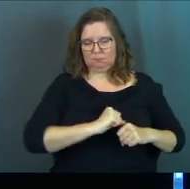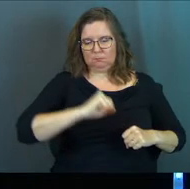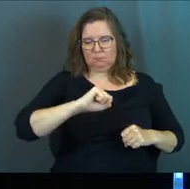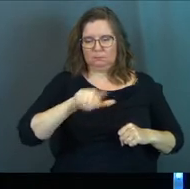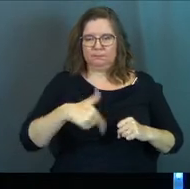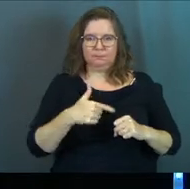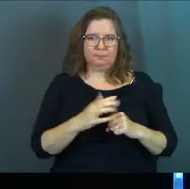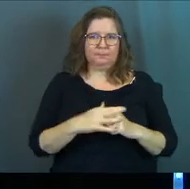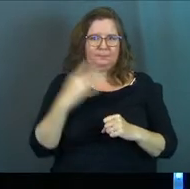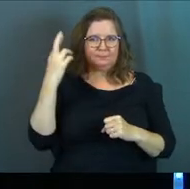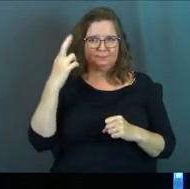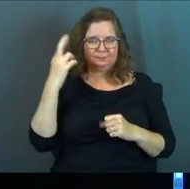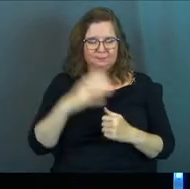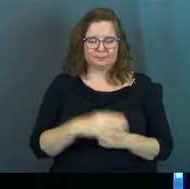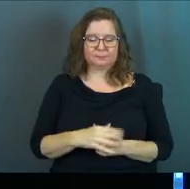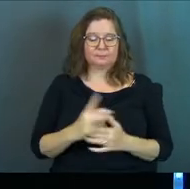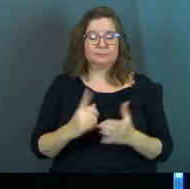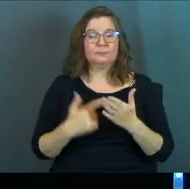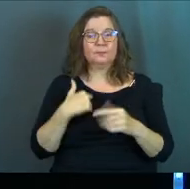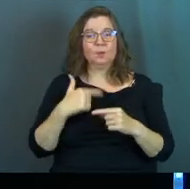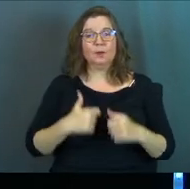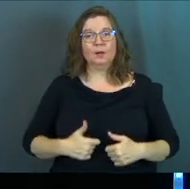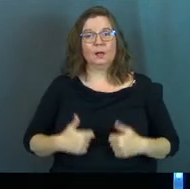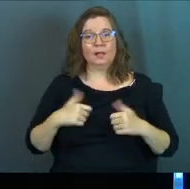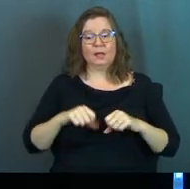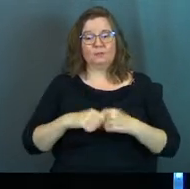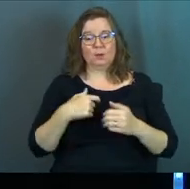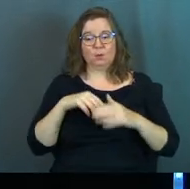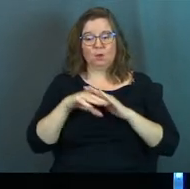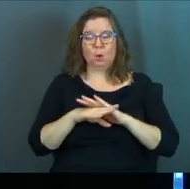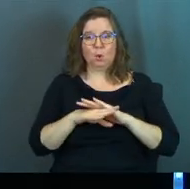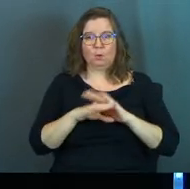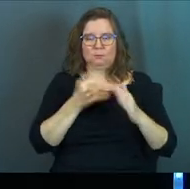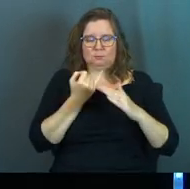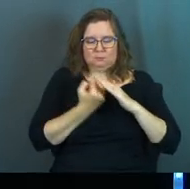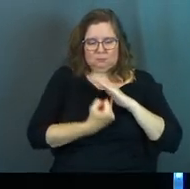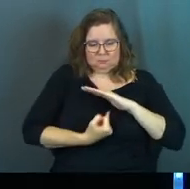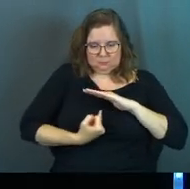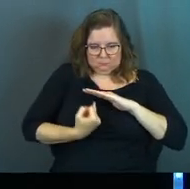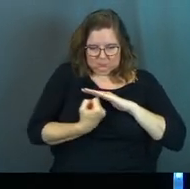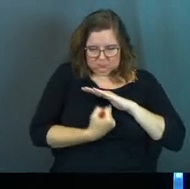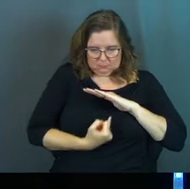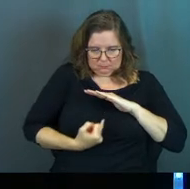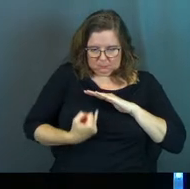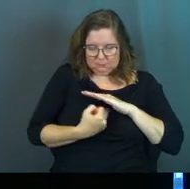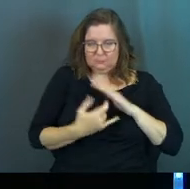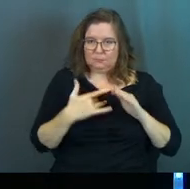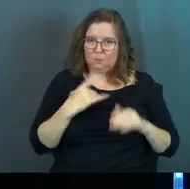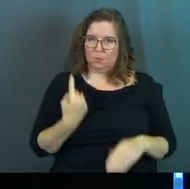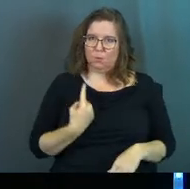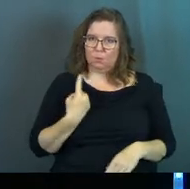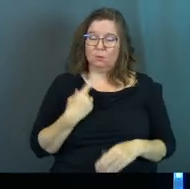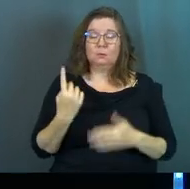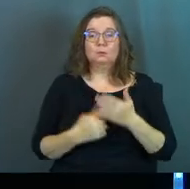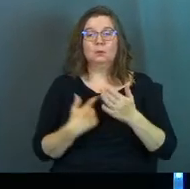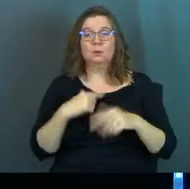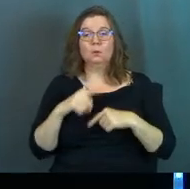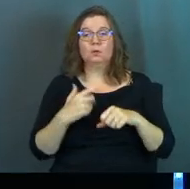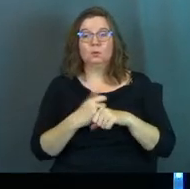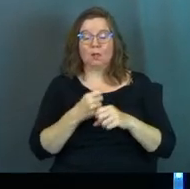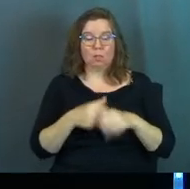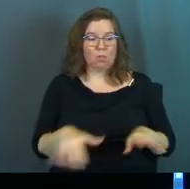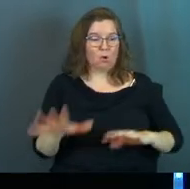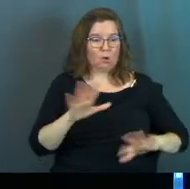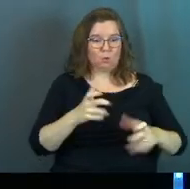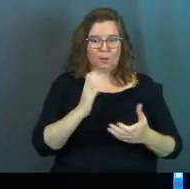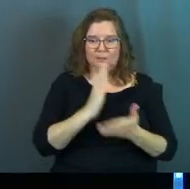all sound judgment. Sometimes when our life breaks, we go into a cave and we go it alone. Sometimes when you get